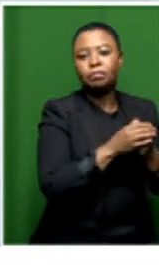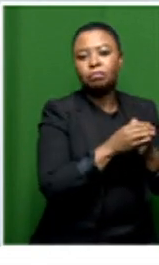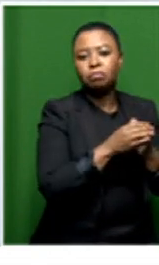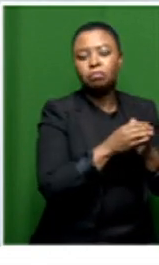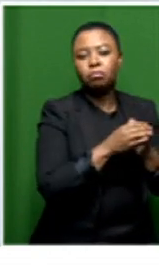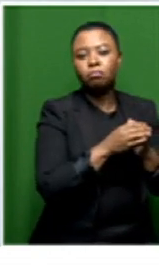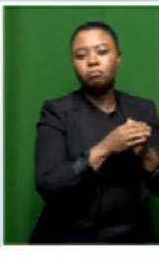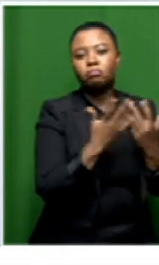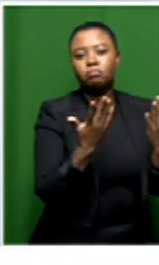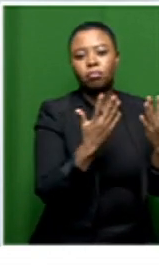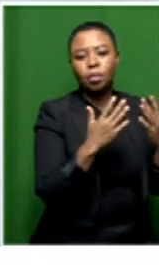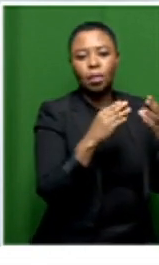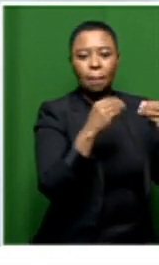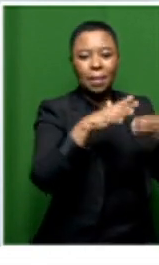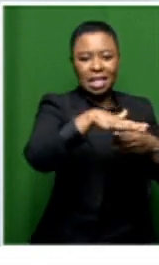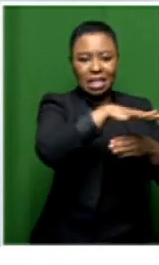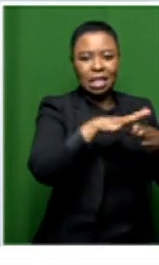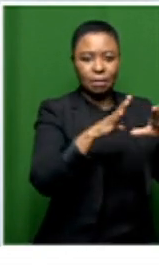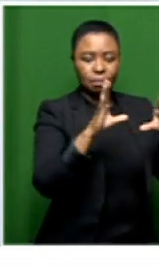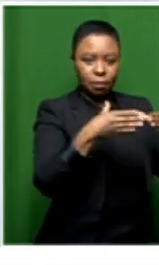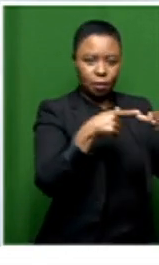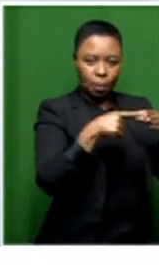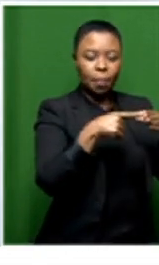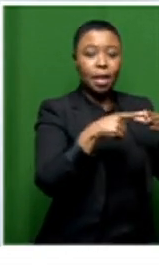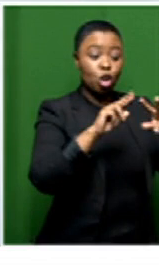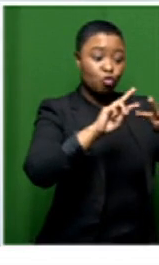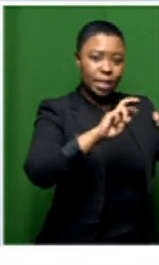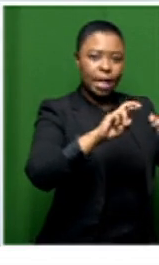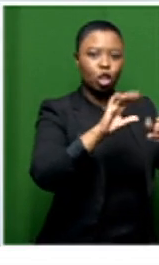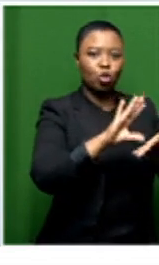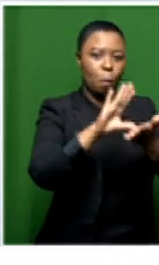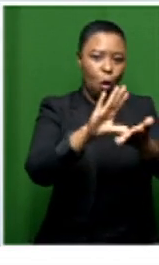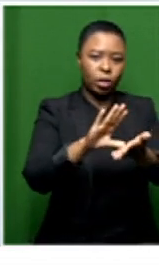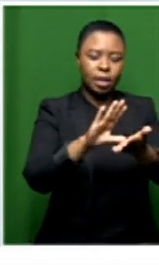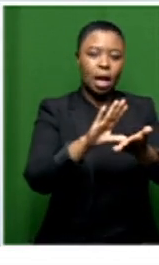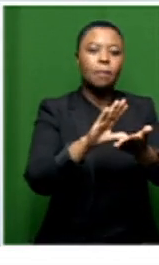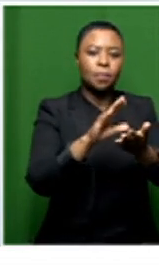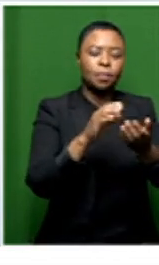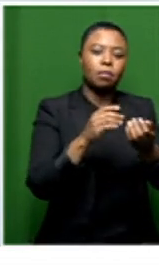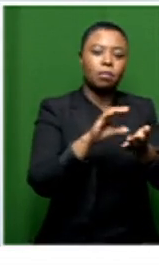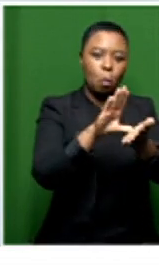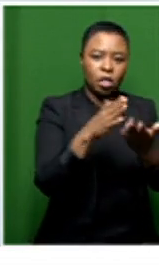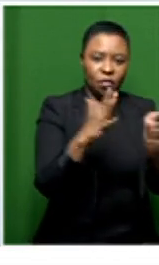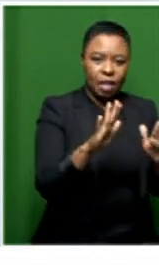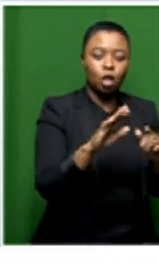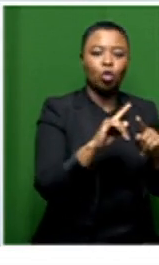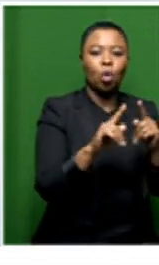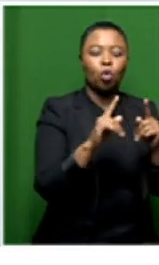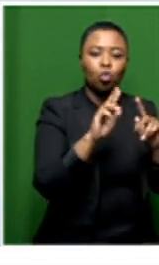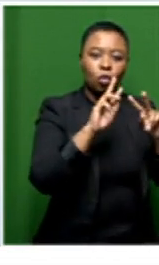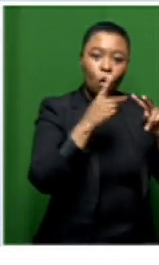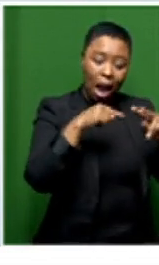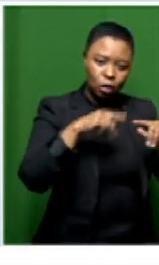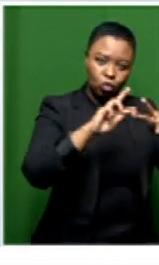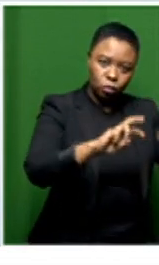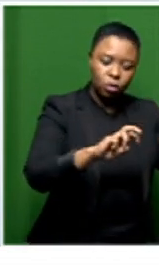the the business fraternity that sponsored this research and currently we are uh looking into the